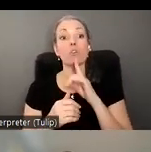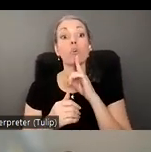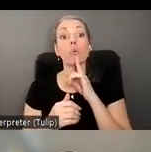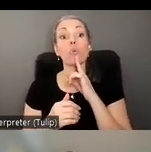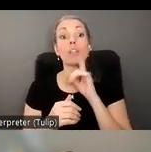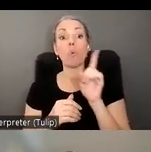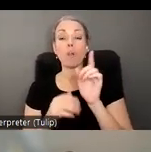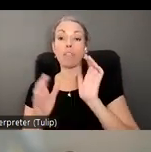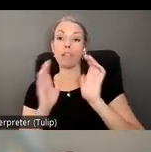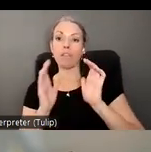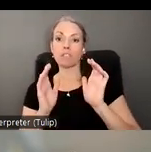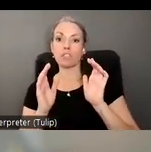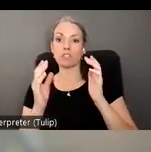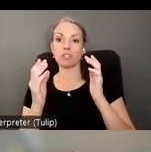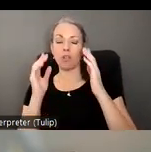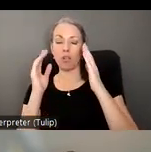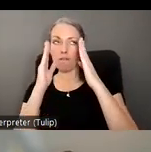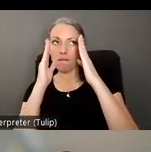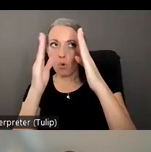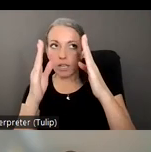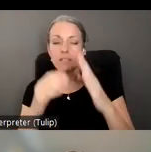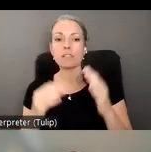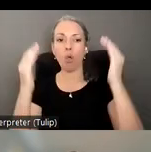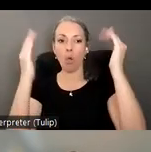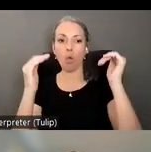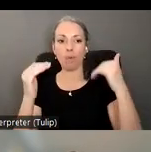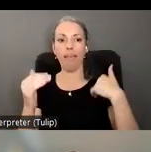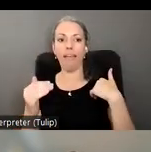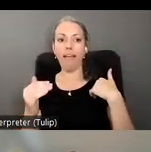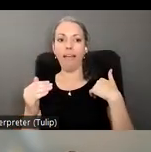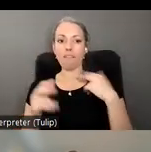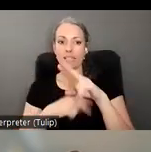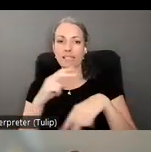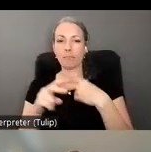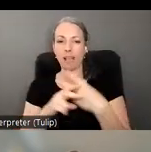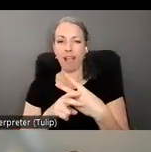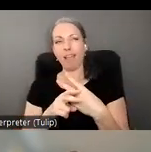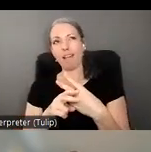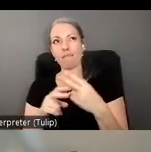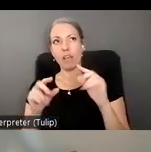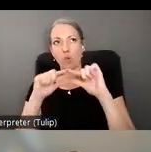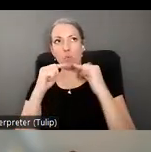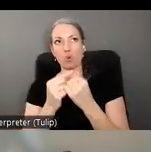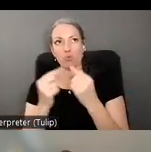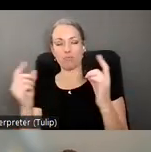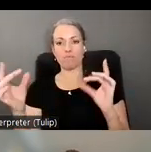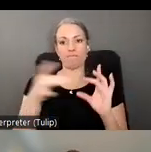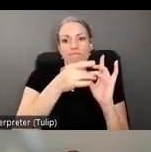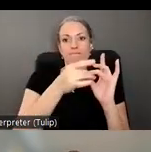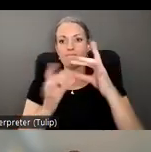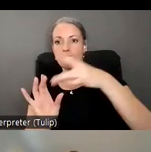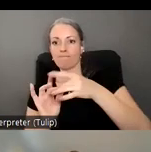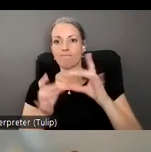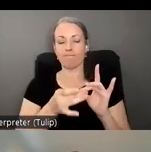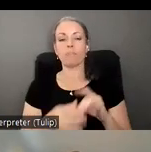conversations are going make me really hopeful that we're going to also have some kind of cross uh work group uh initiatives going